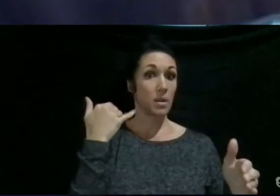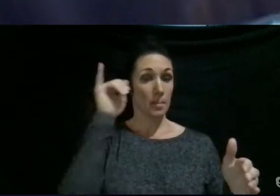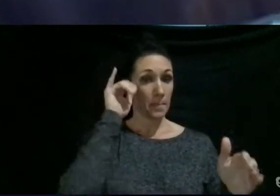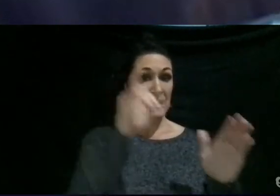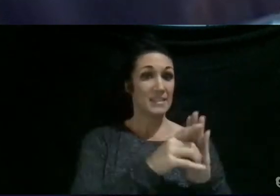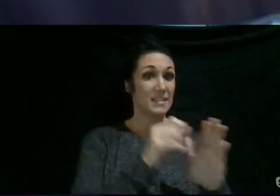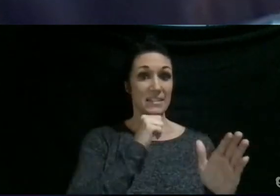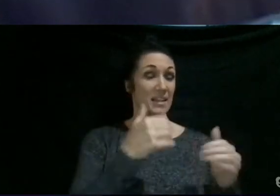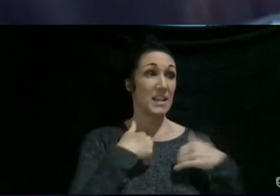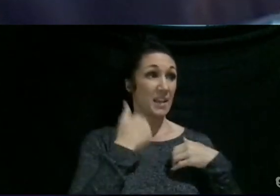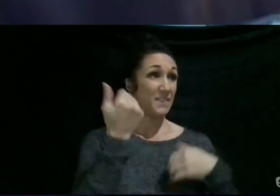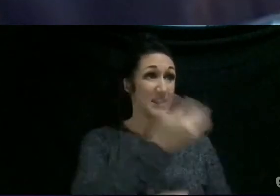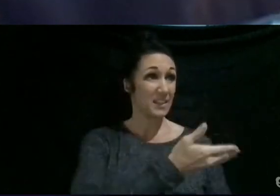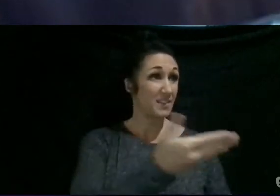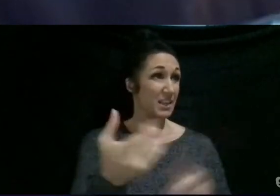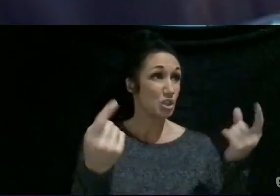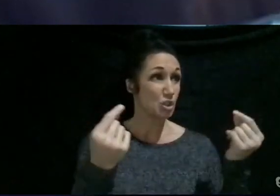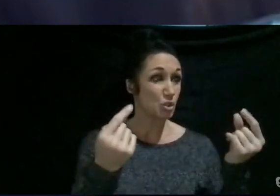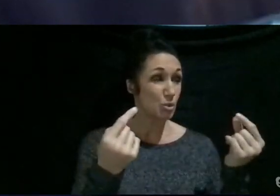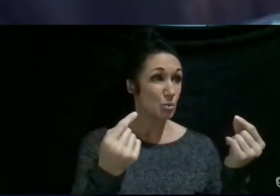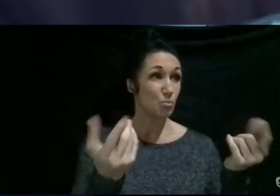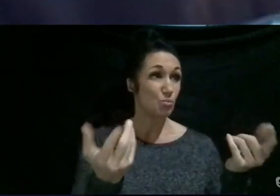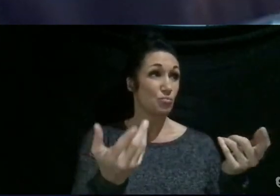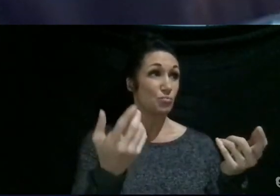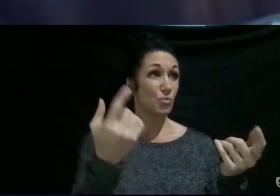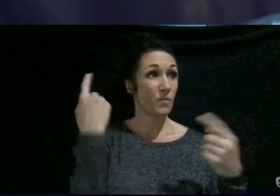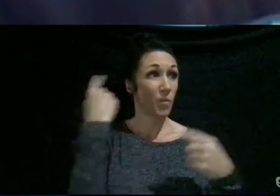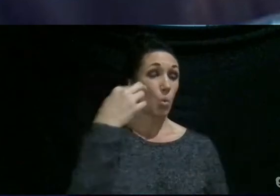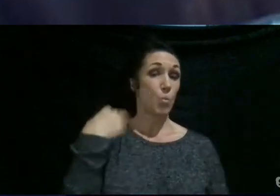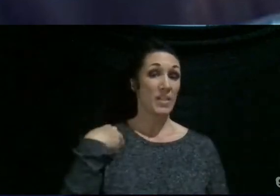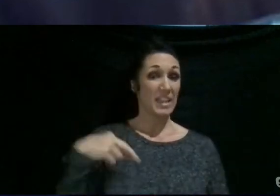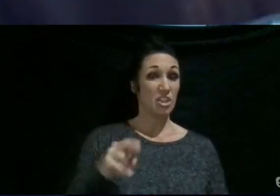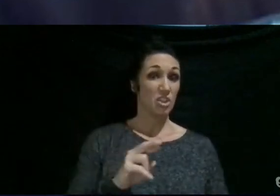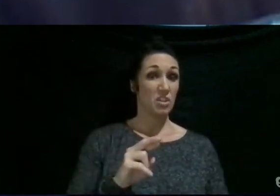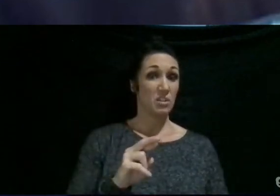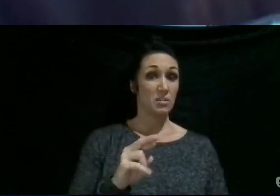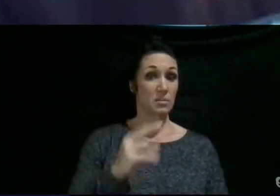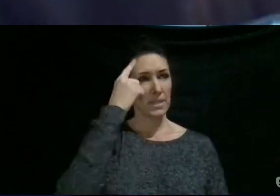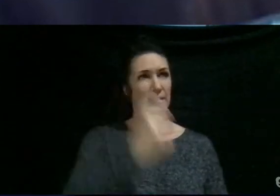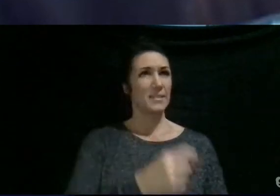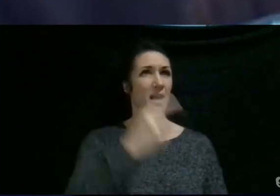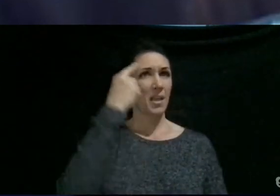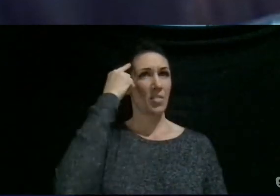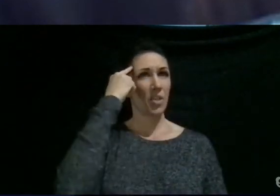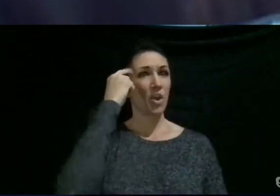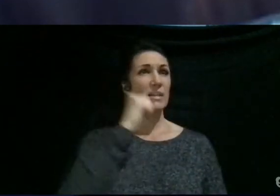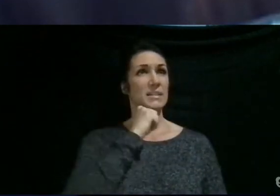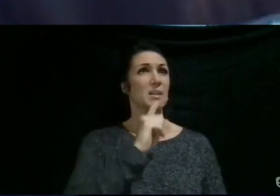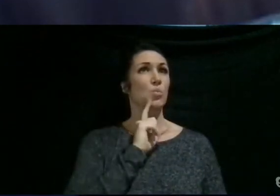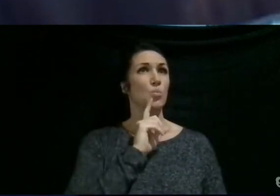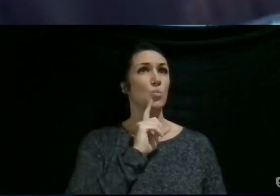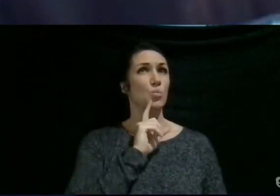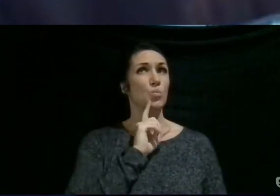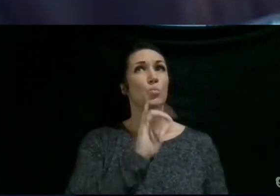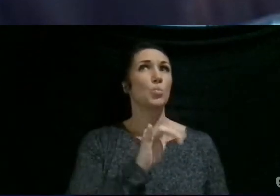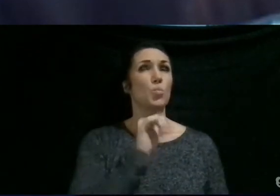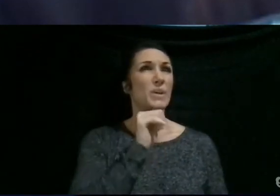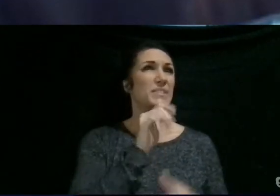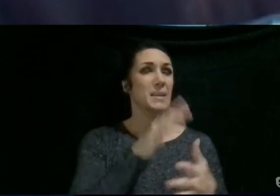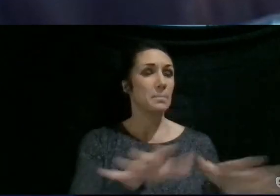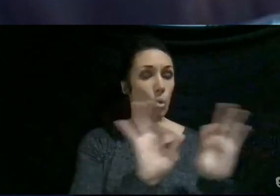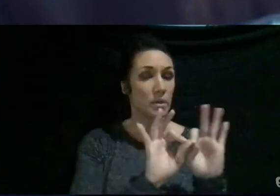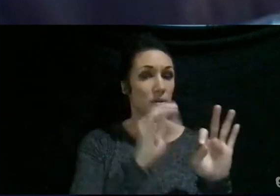really have anything to do with what religion I followed because I had it in my head that it didn't necessarily matter what I did